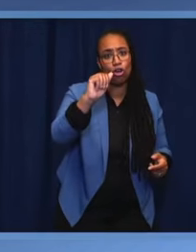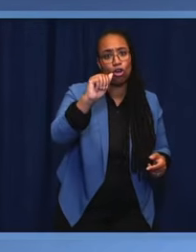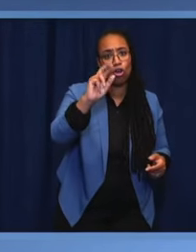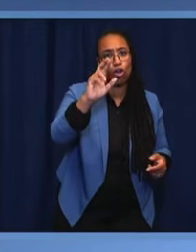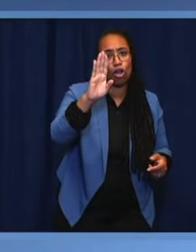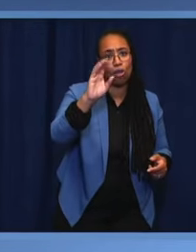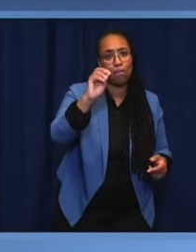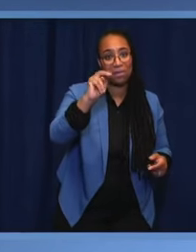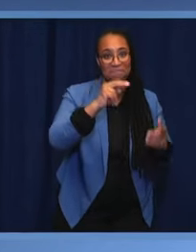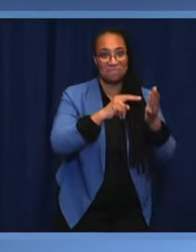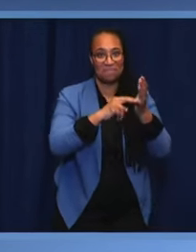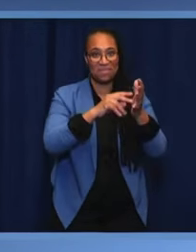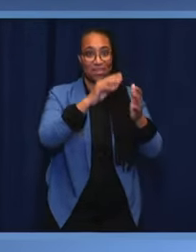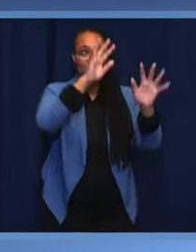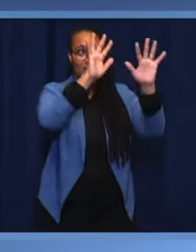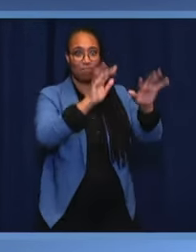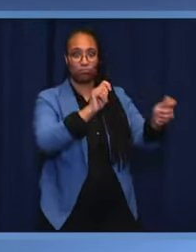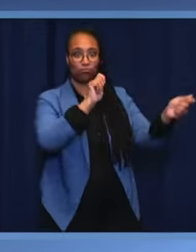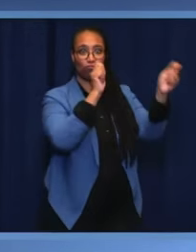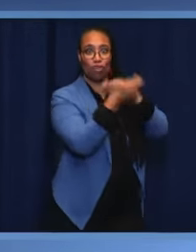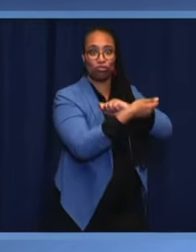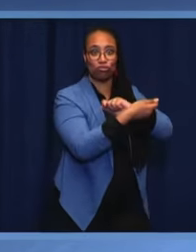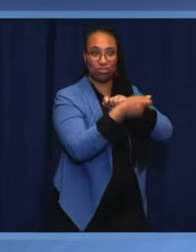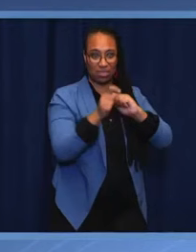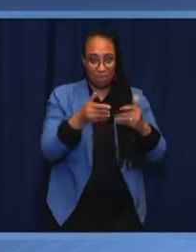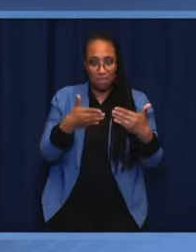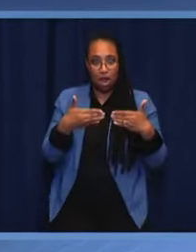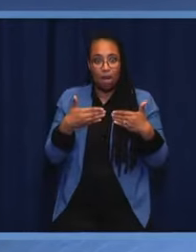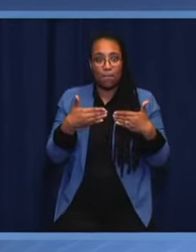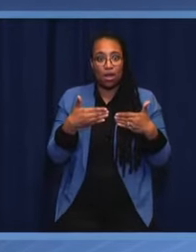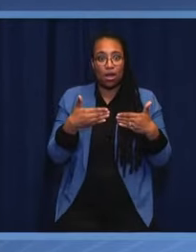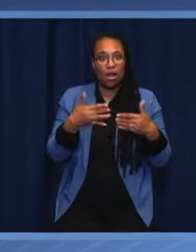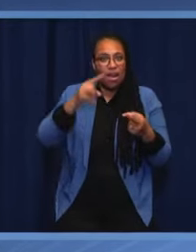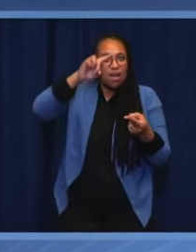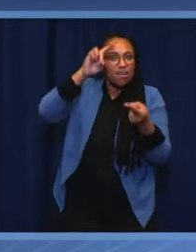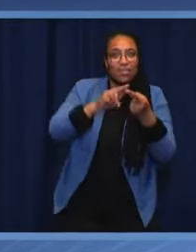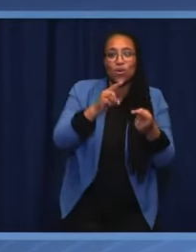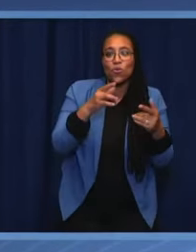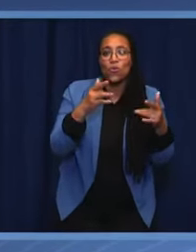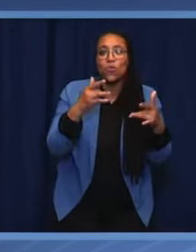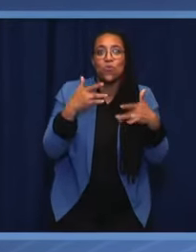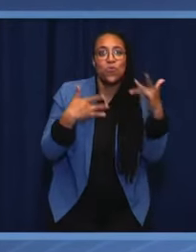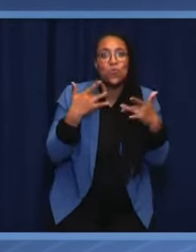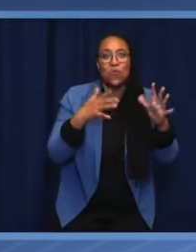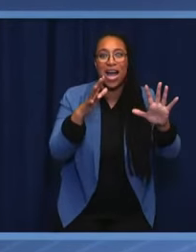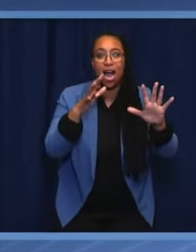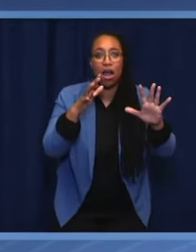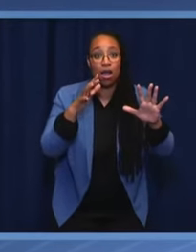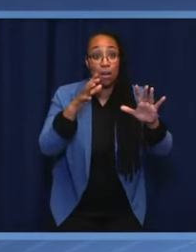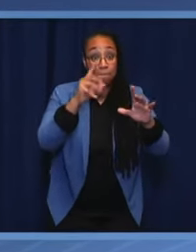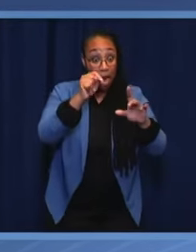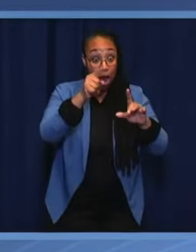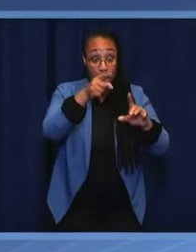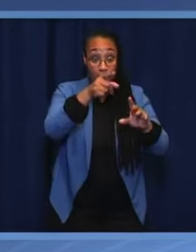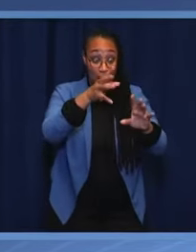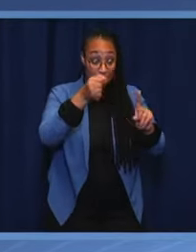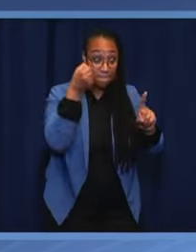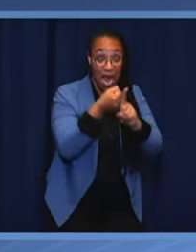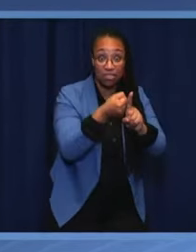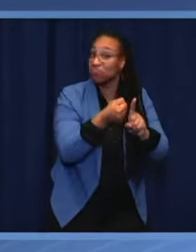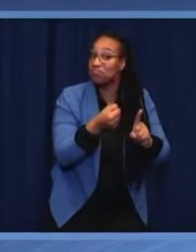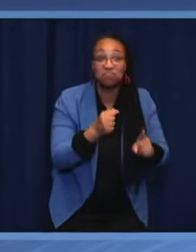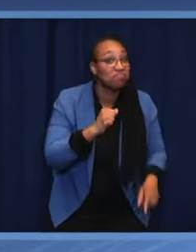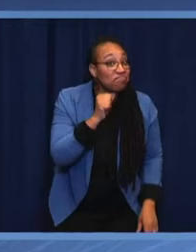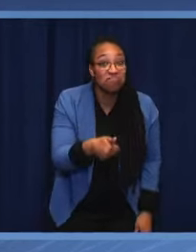a small emerging nations such as ours find no correspondence from the part of those